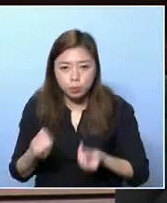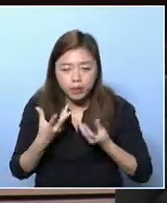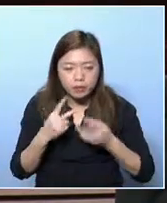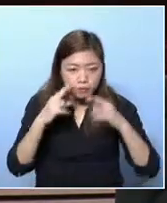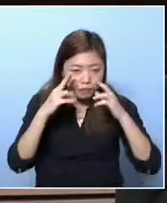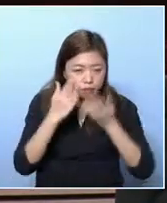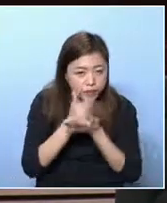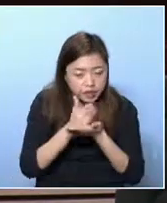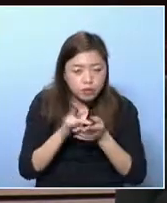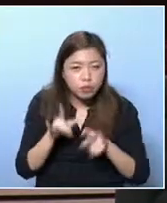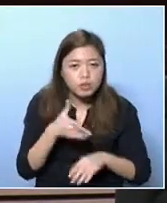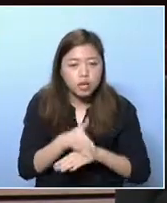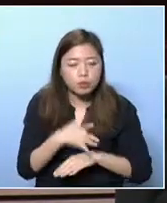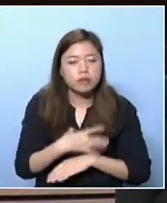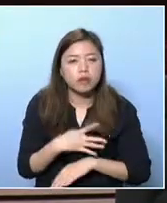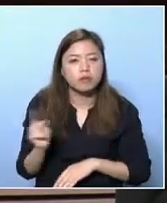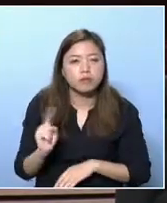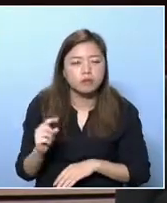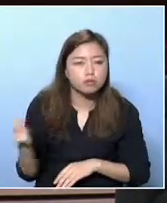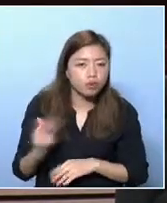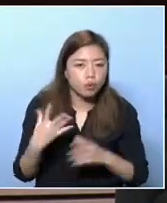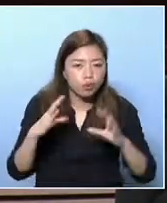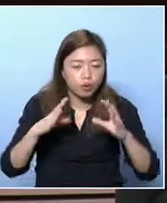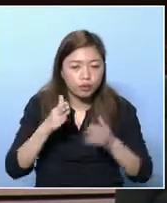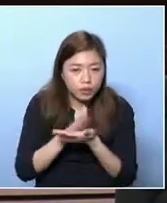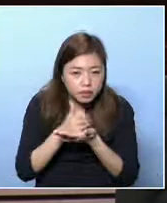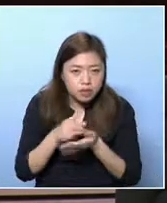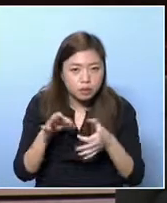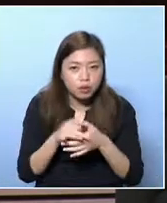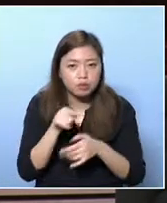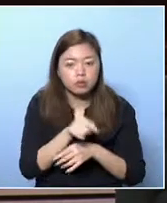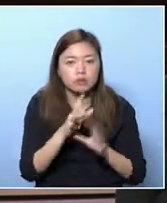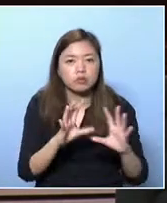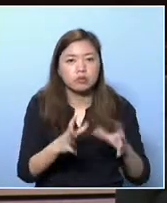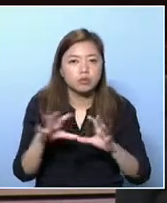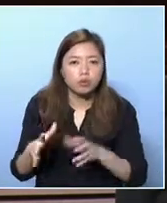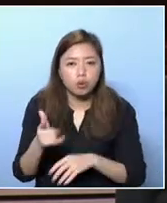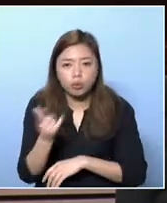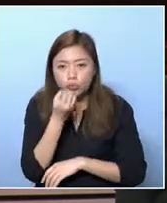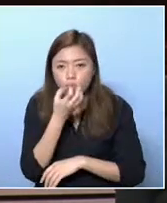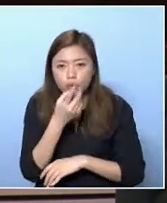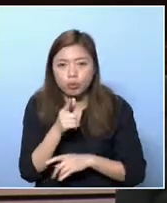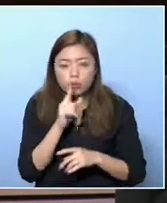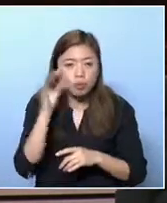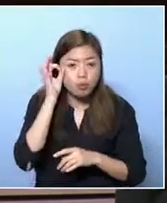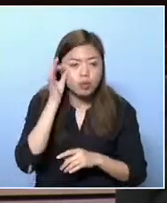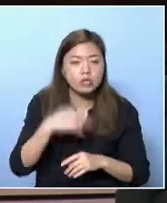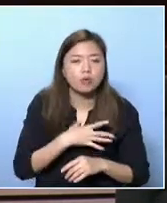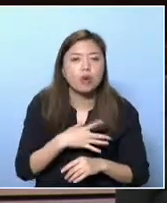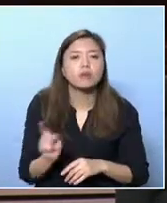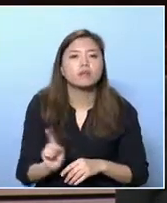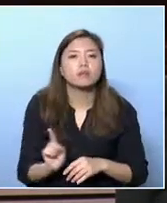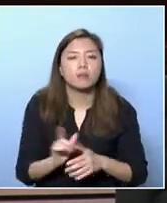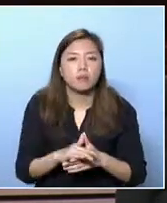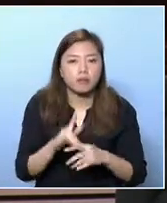diseases. We will then conduct social analysis and also look into the poverty